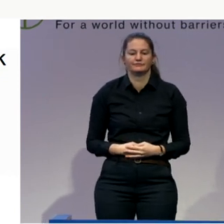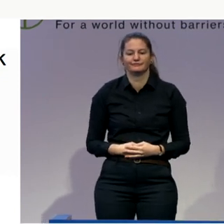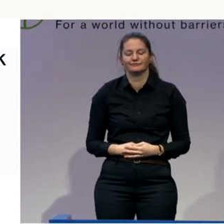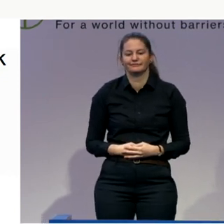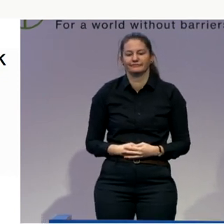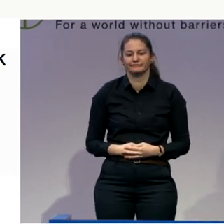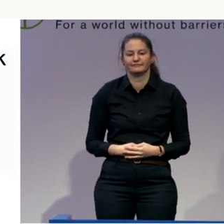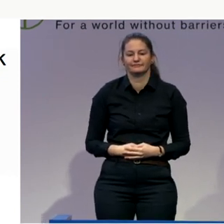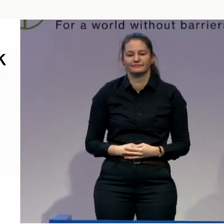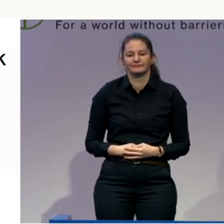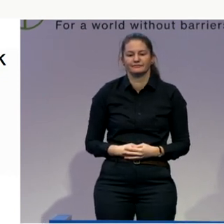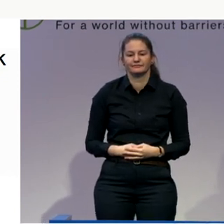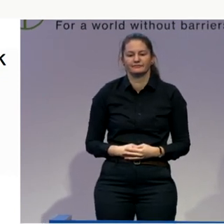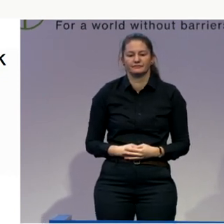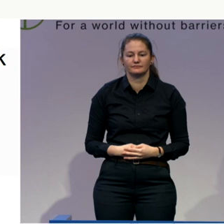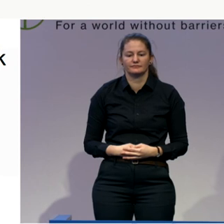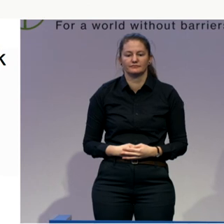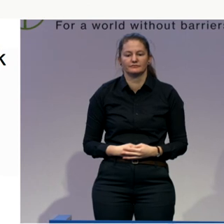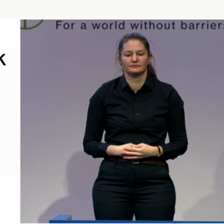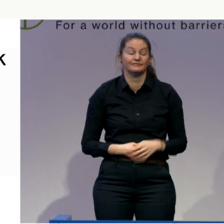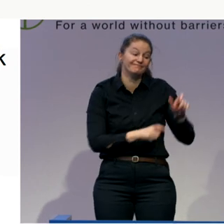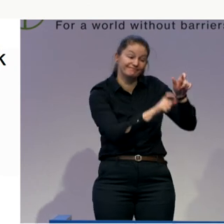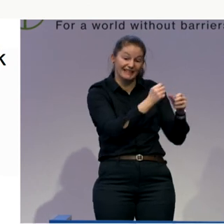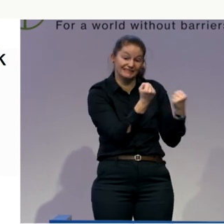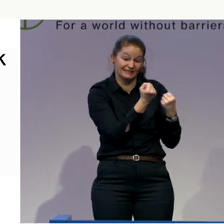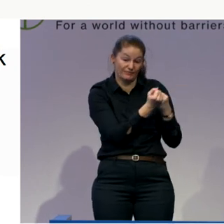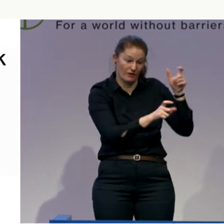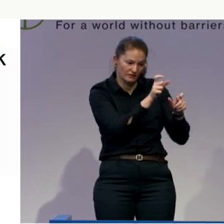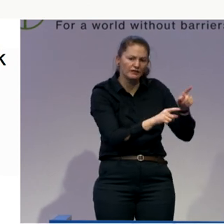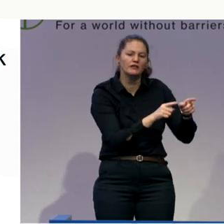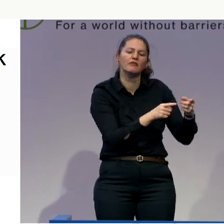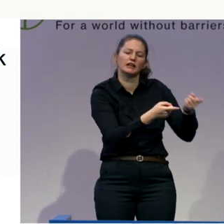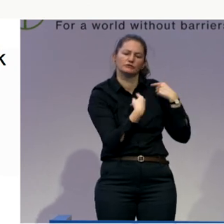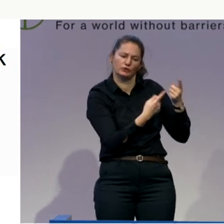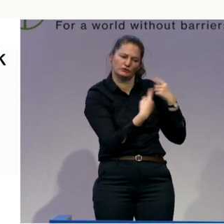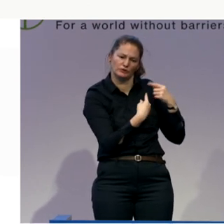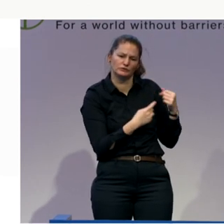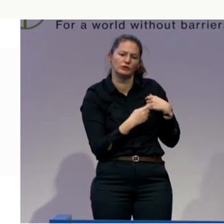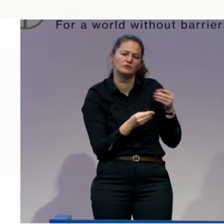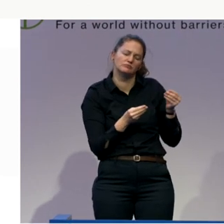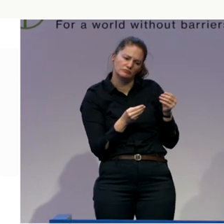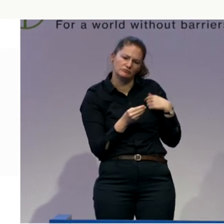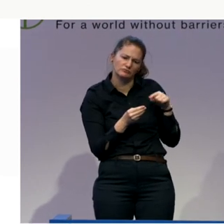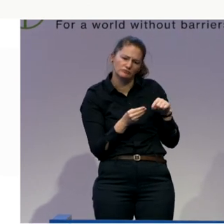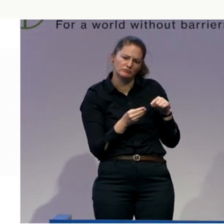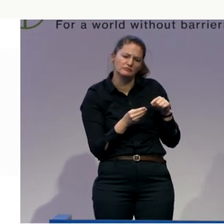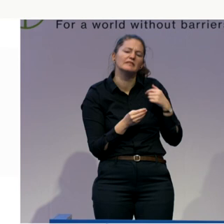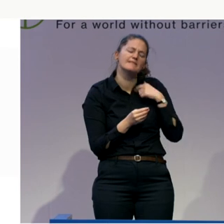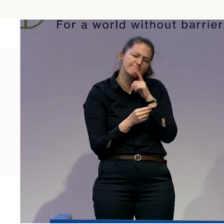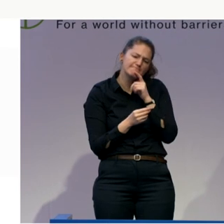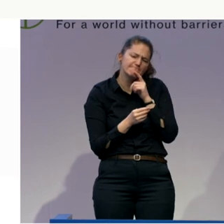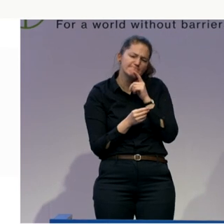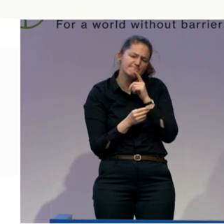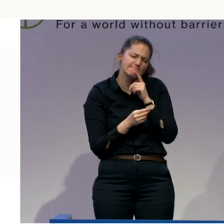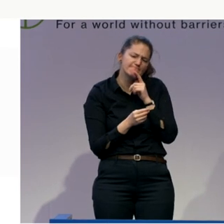get a grip on the system report that they're more skeptical about because they want their child or their